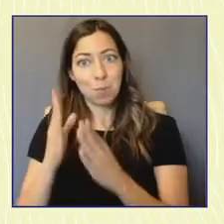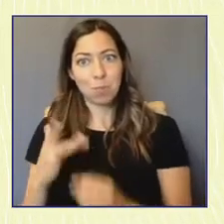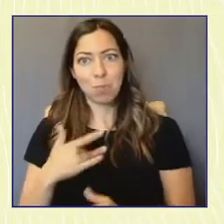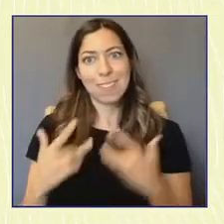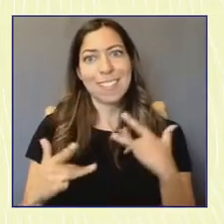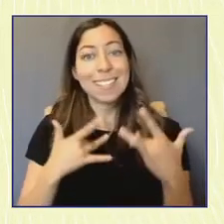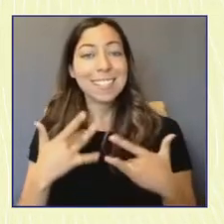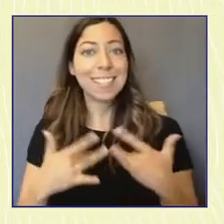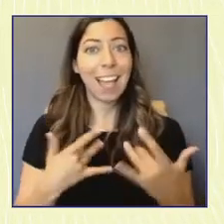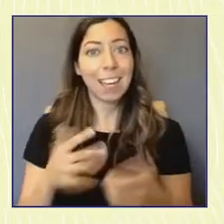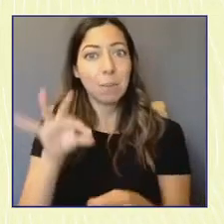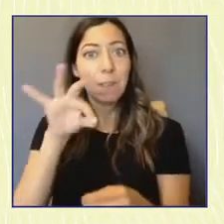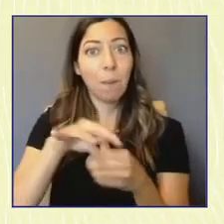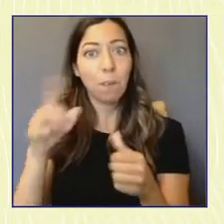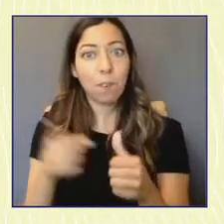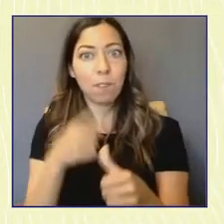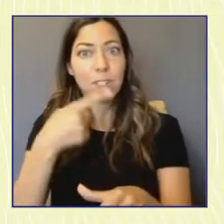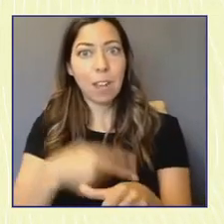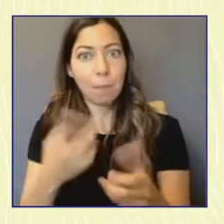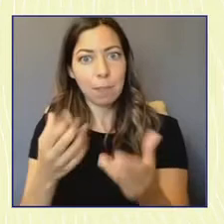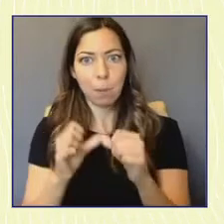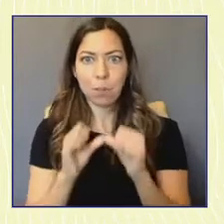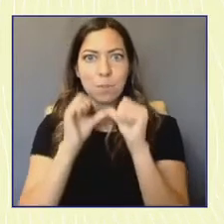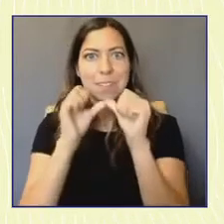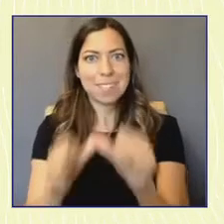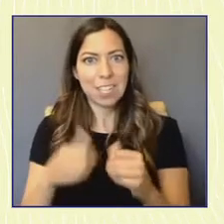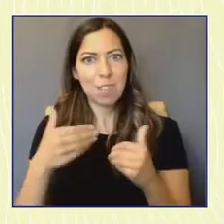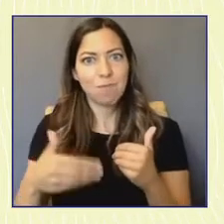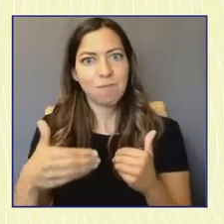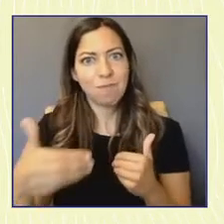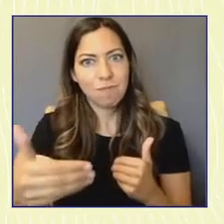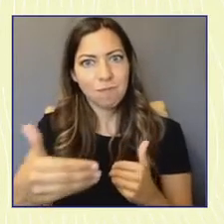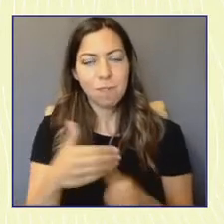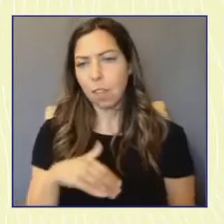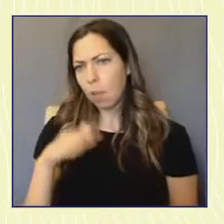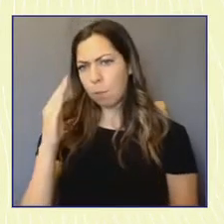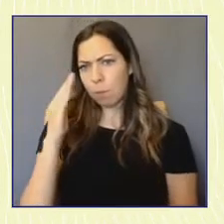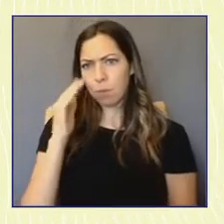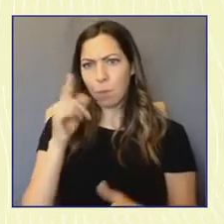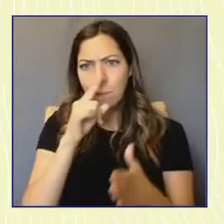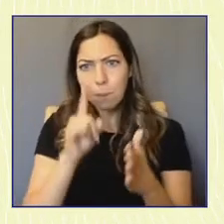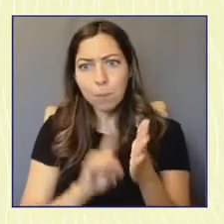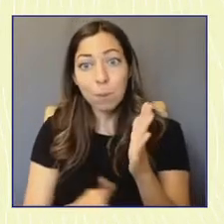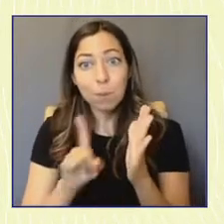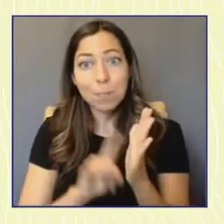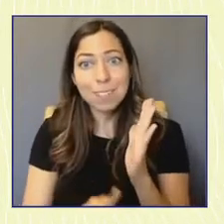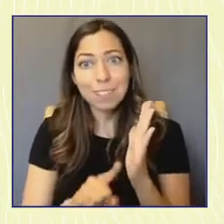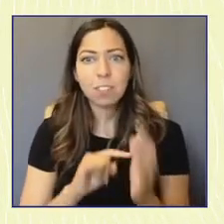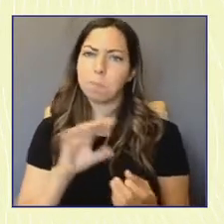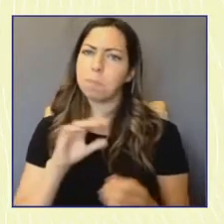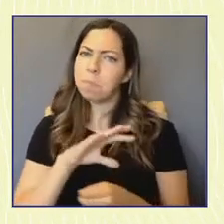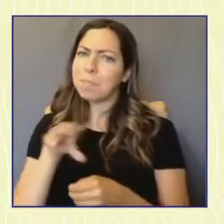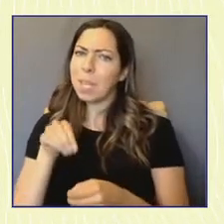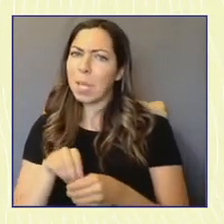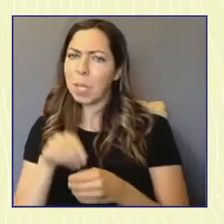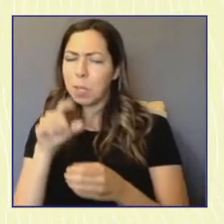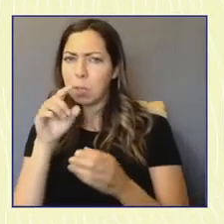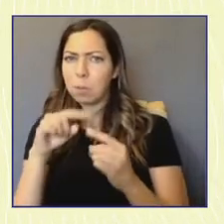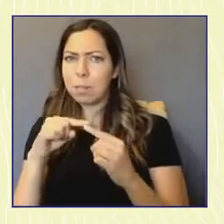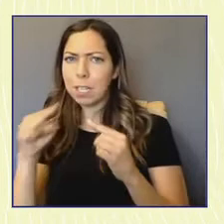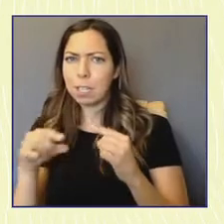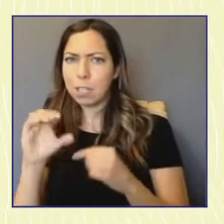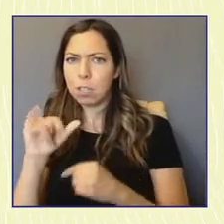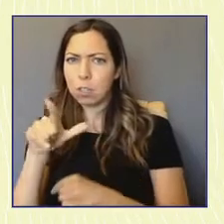they want to continue to do. We know from so much of the research that's out there including from Circle that once you get someone to vote